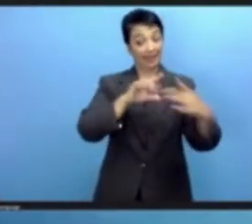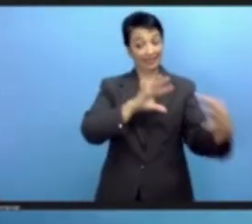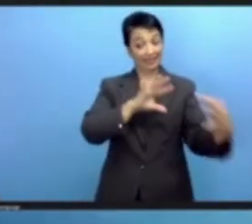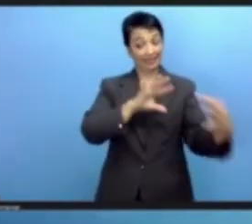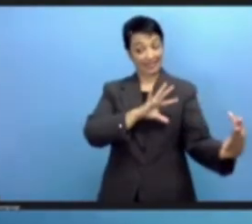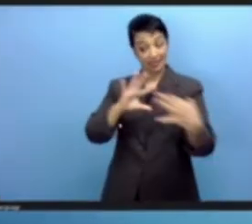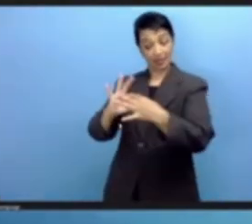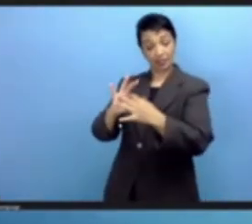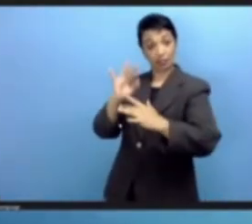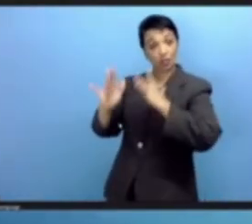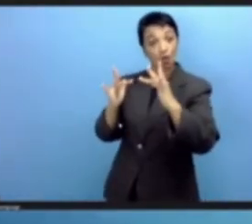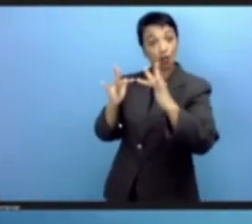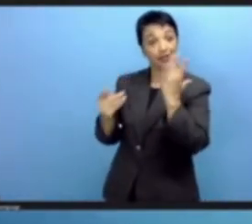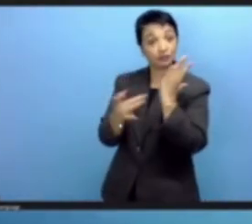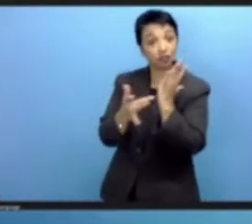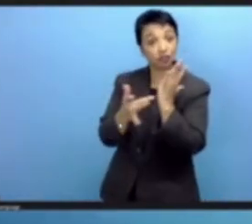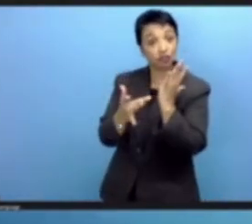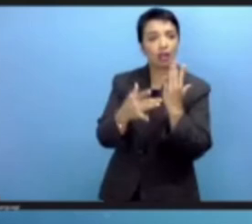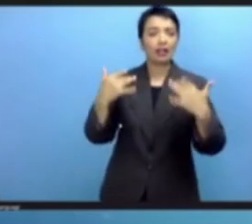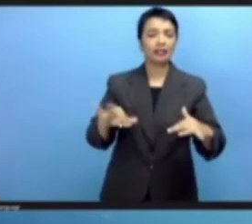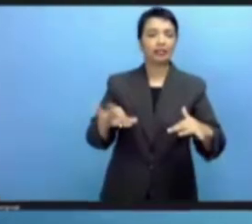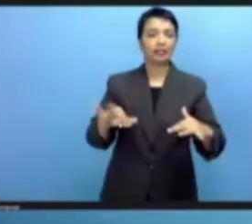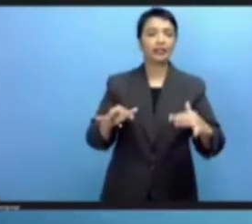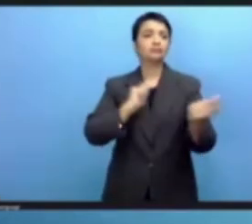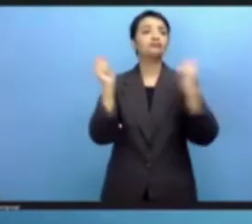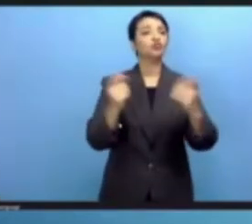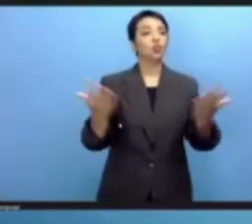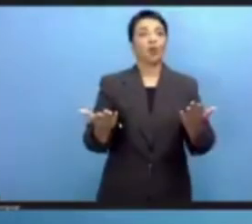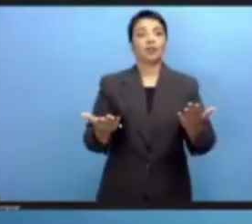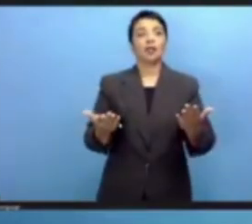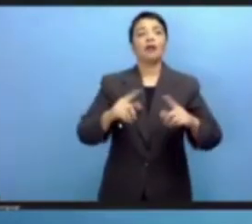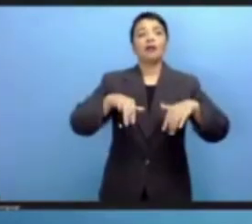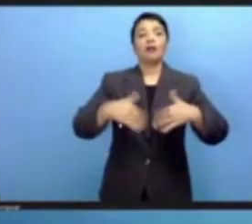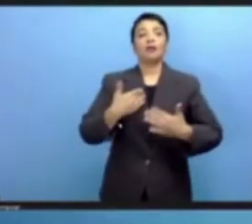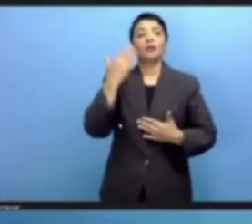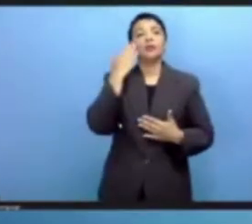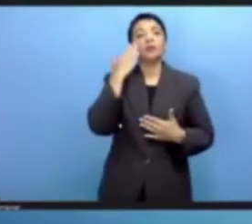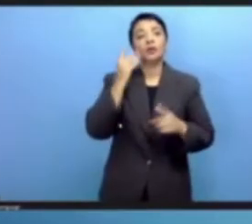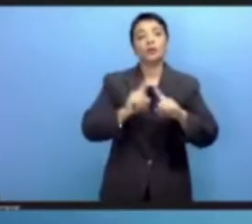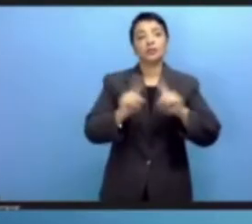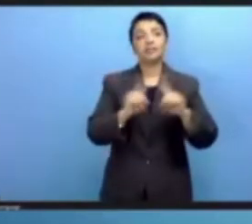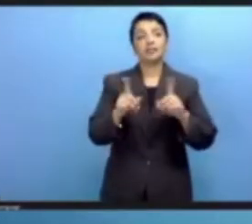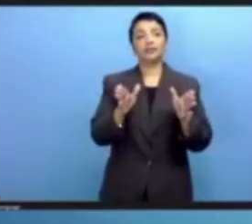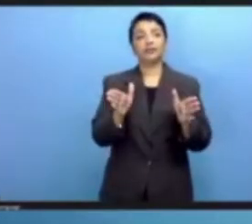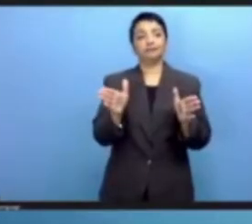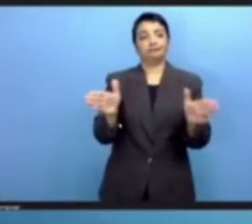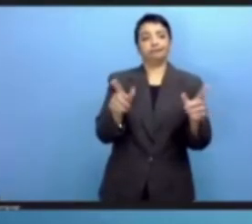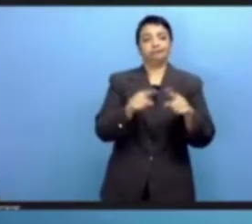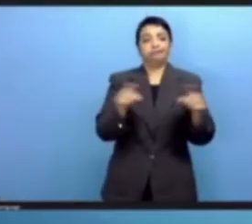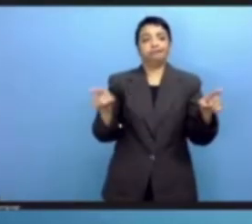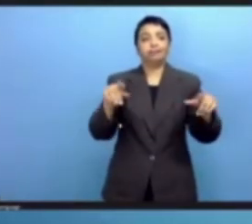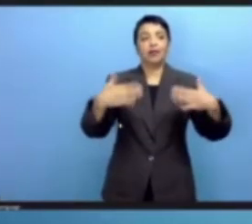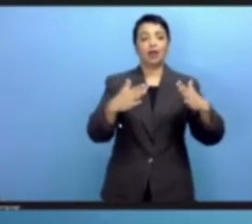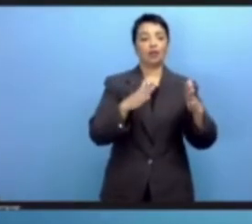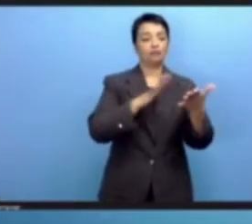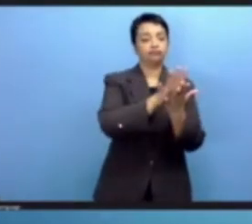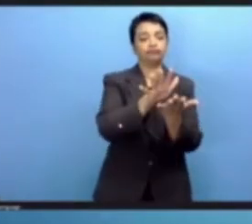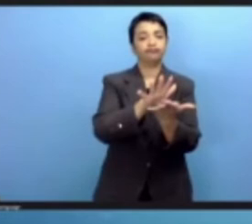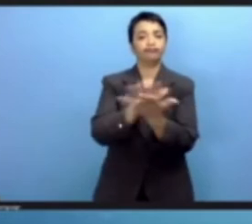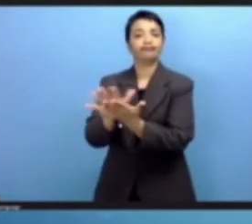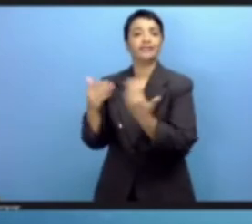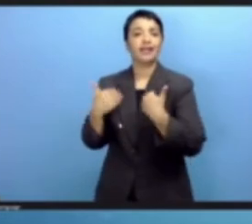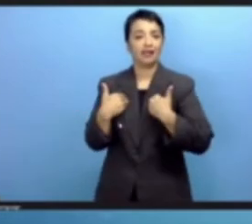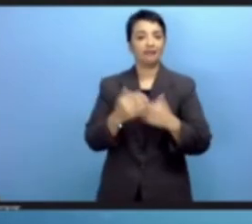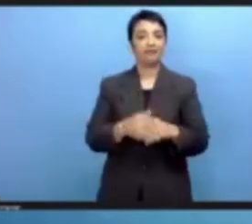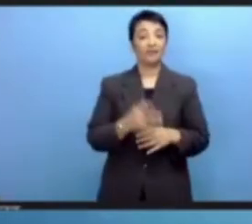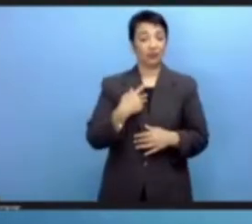have translated into the intensification of polarizing and stigmatizing narratives, the magnified, pervasive, and